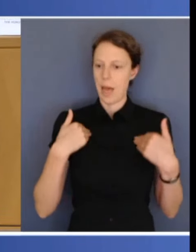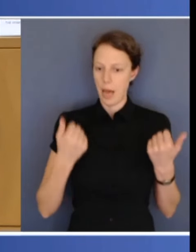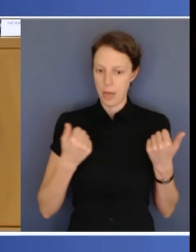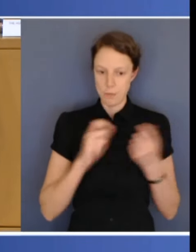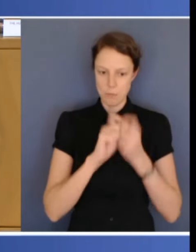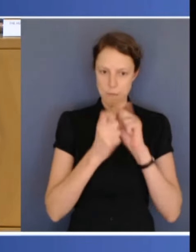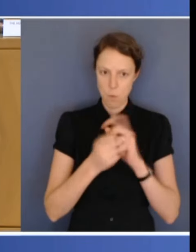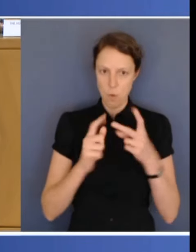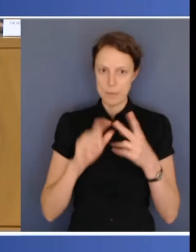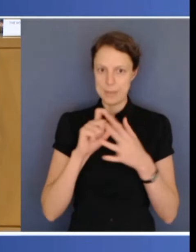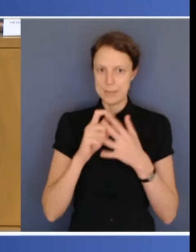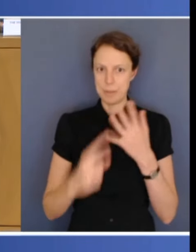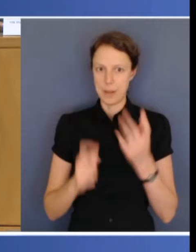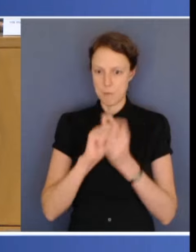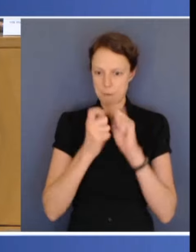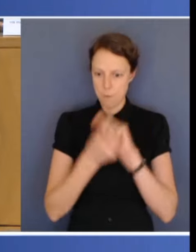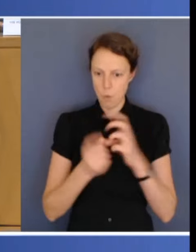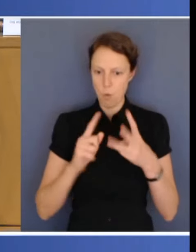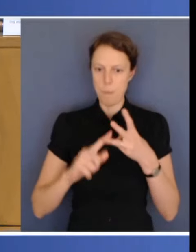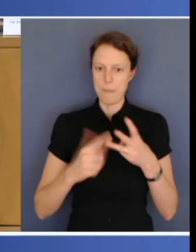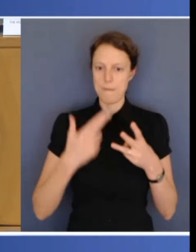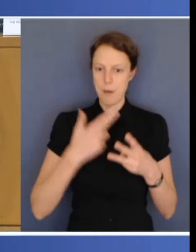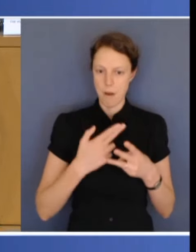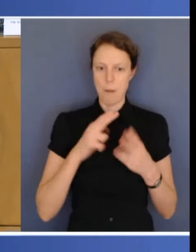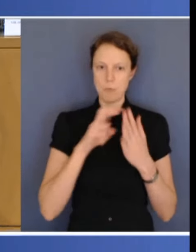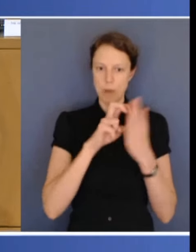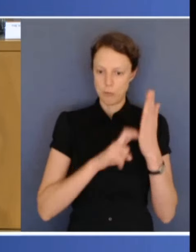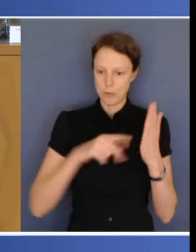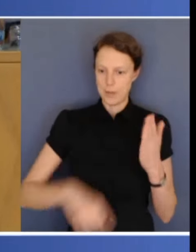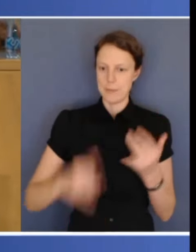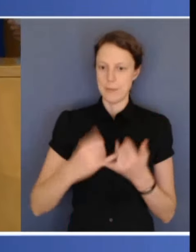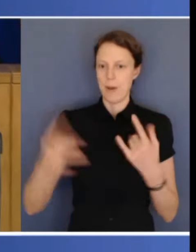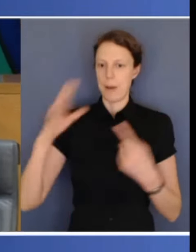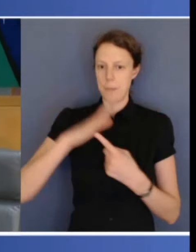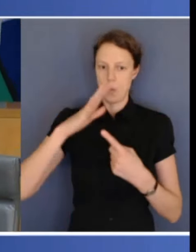this has been a very significant meeting. Thanks very much. Thank you.